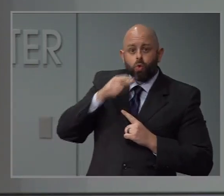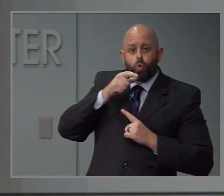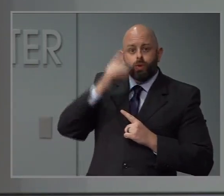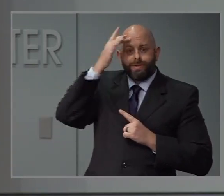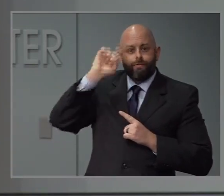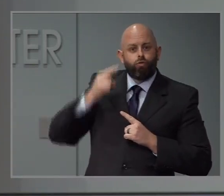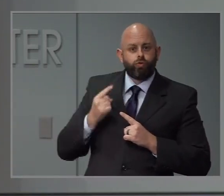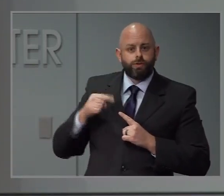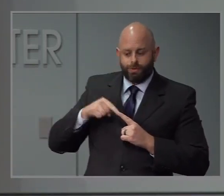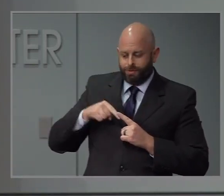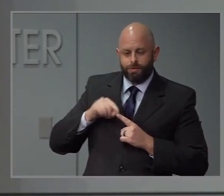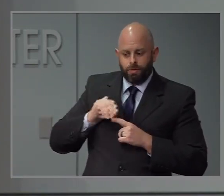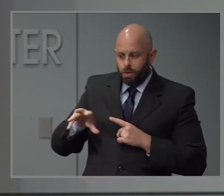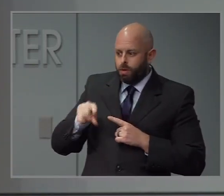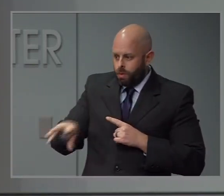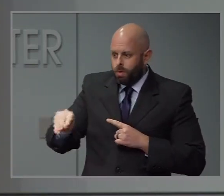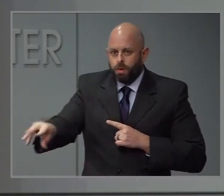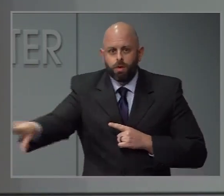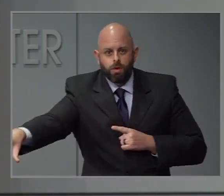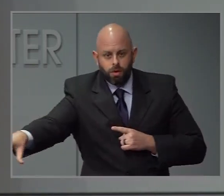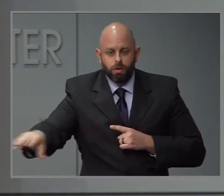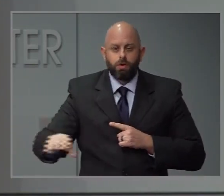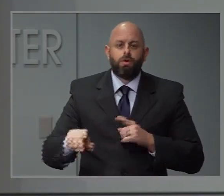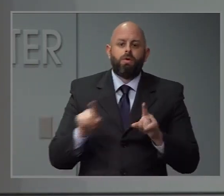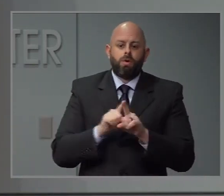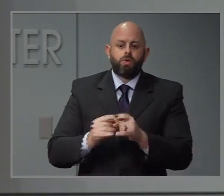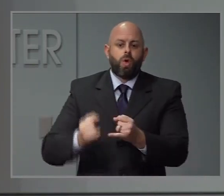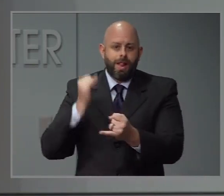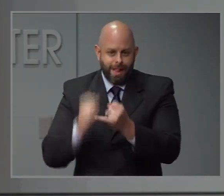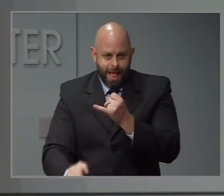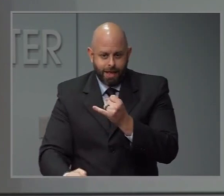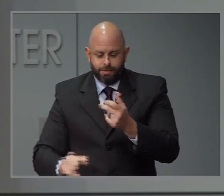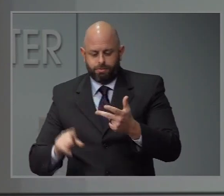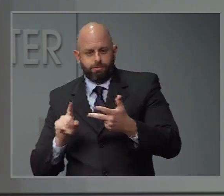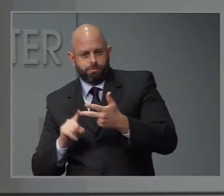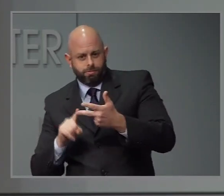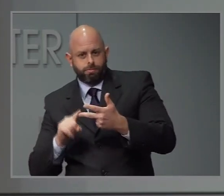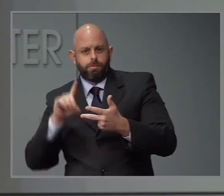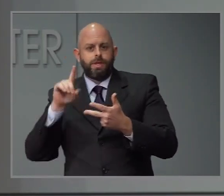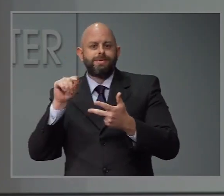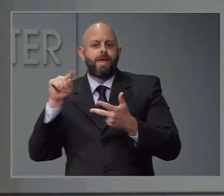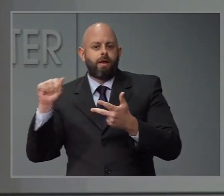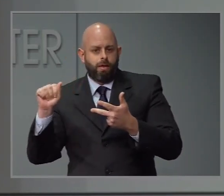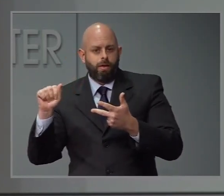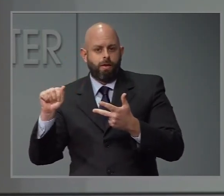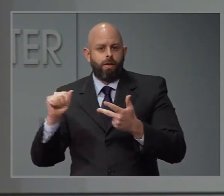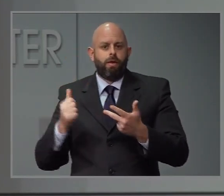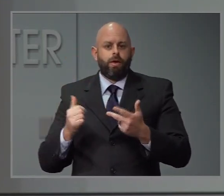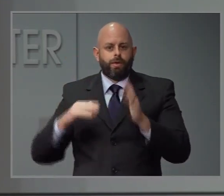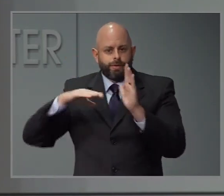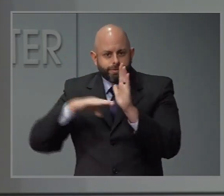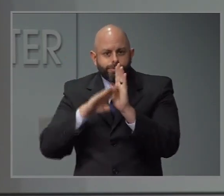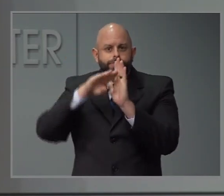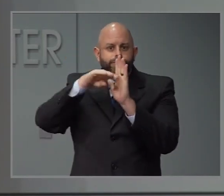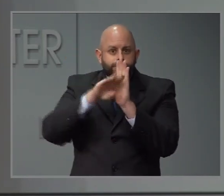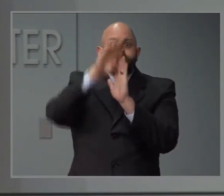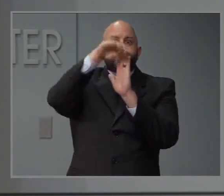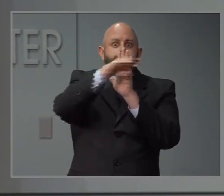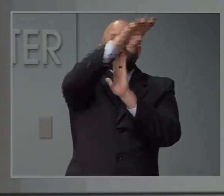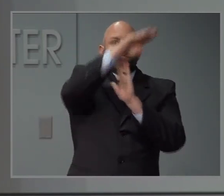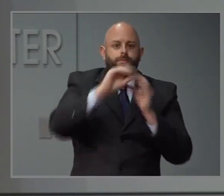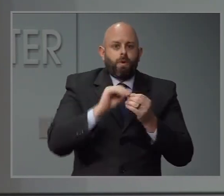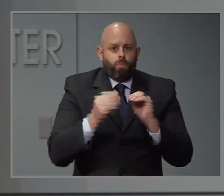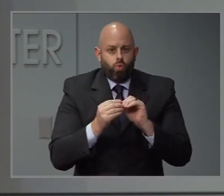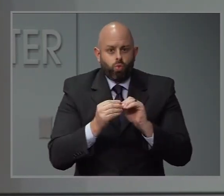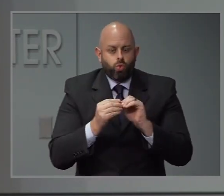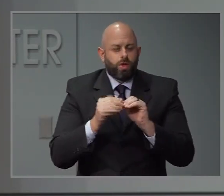to look at the data, look at our trends, right, the last T of that. And so we have been looking at data points